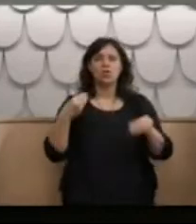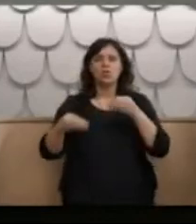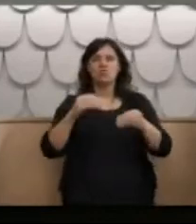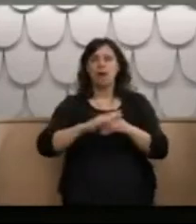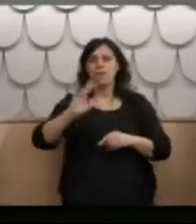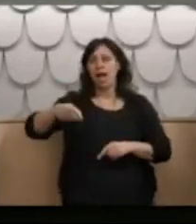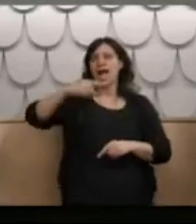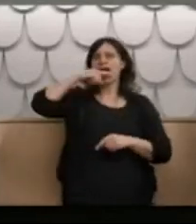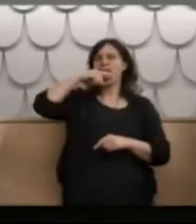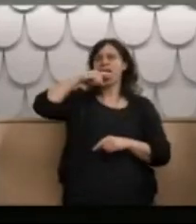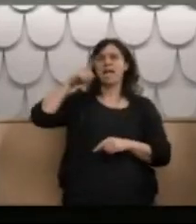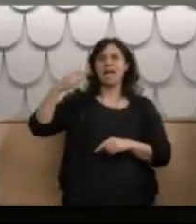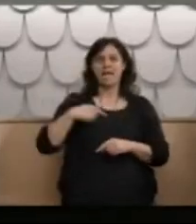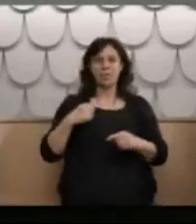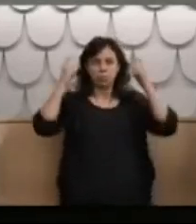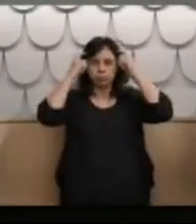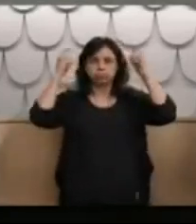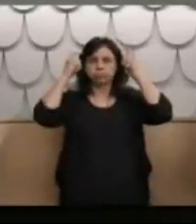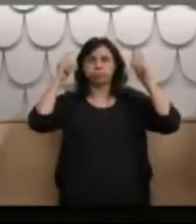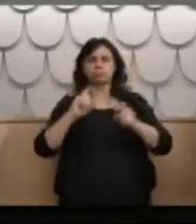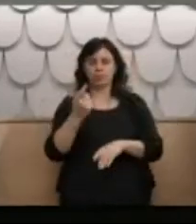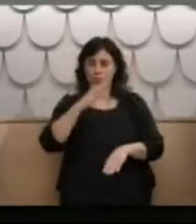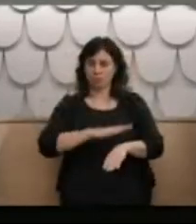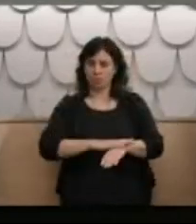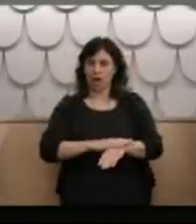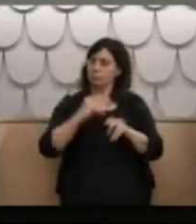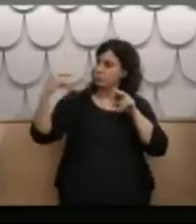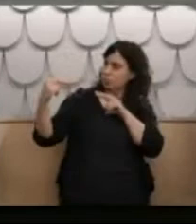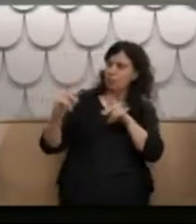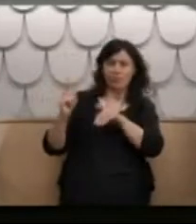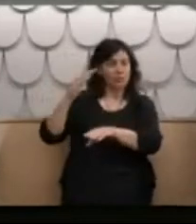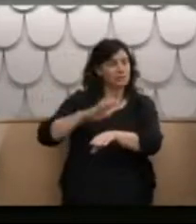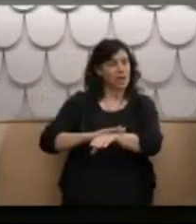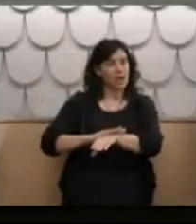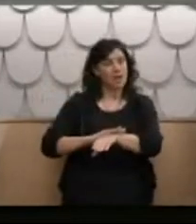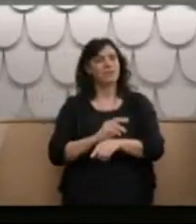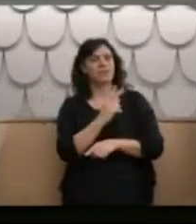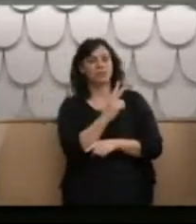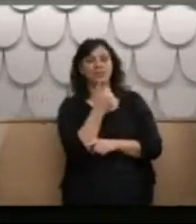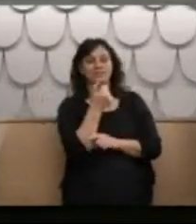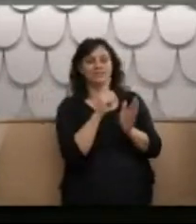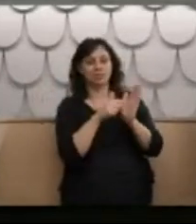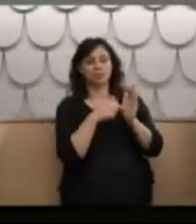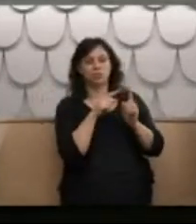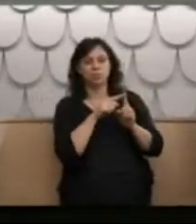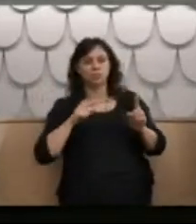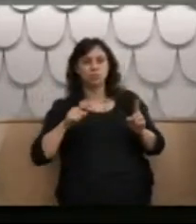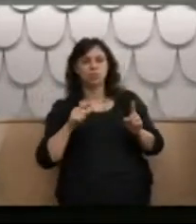ECT for the first time. I think I was there from 26 June to the 20th of December.